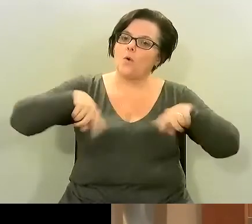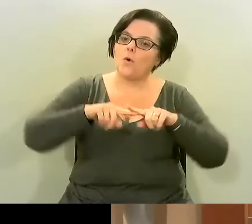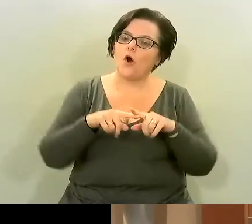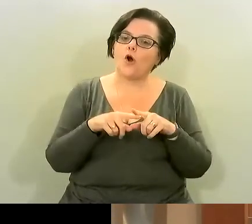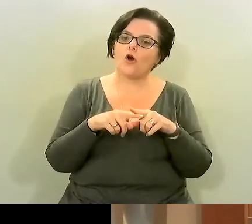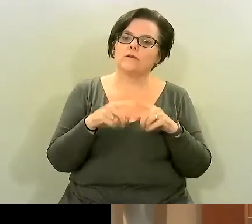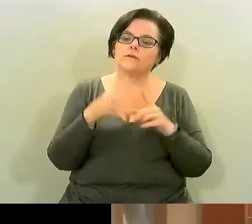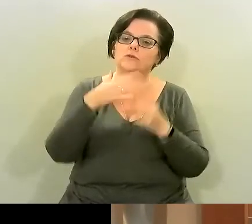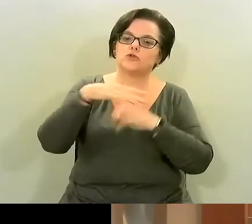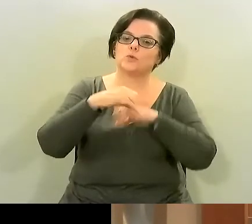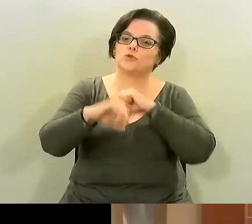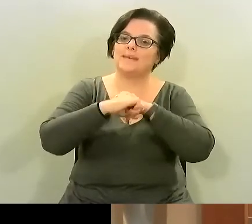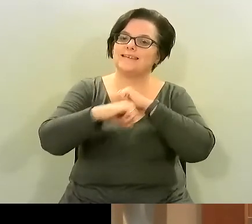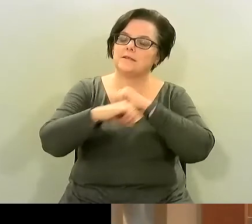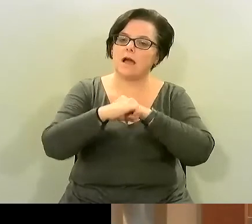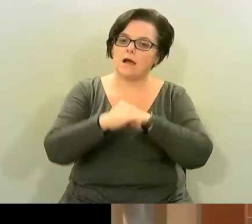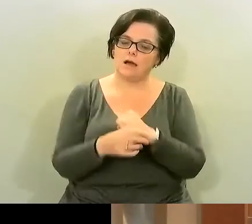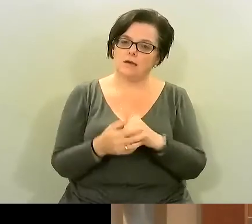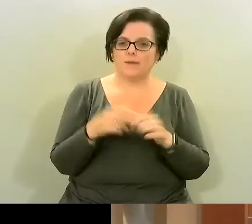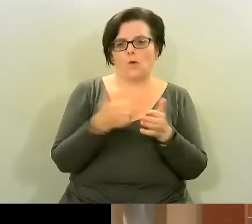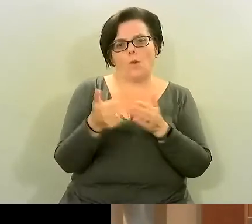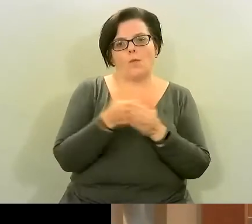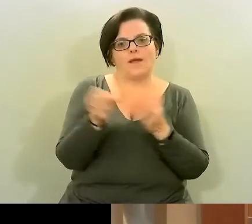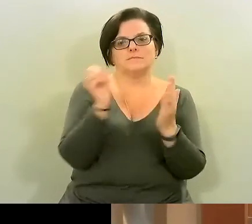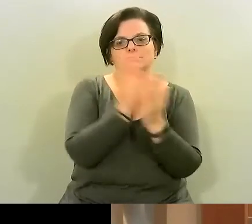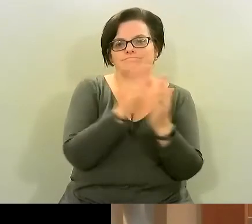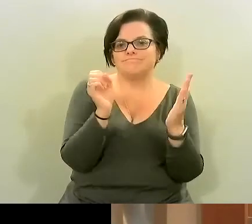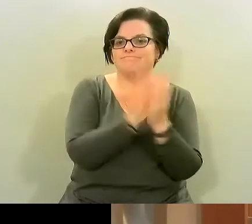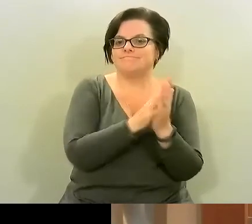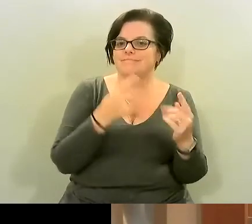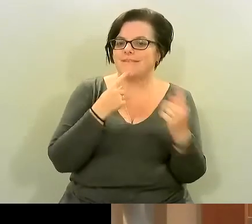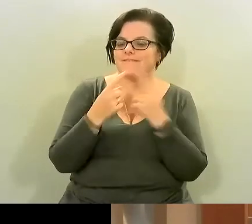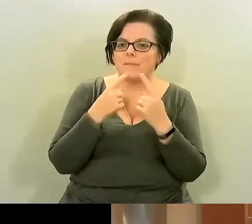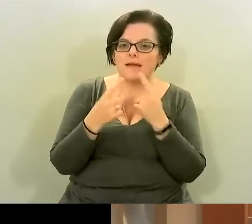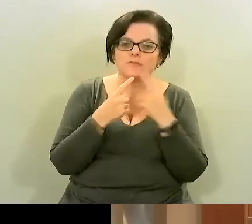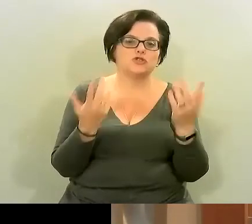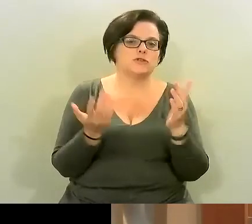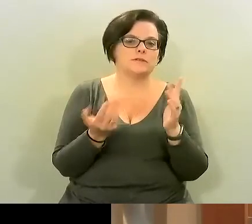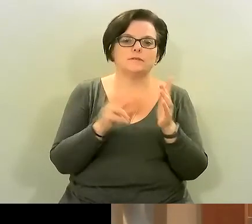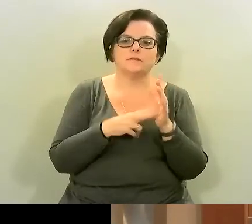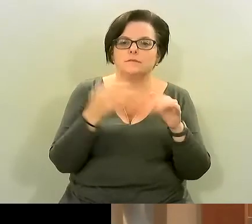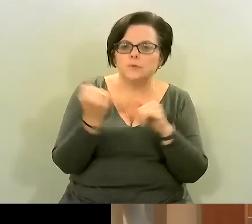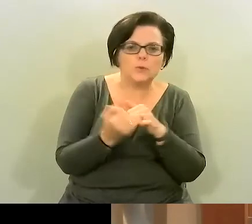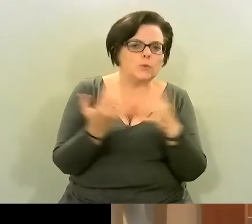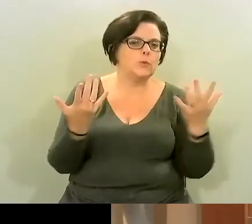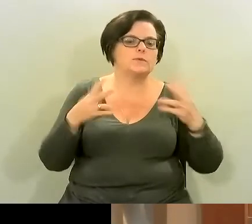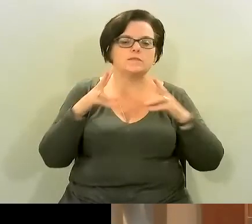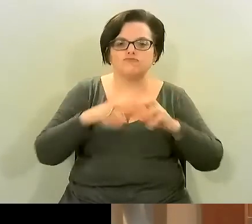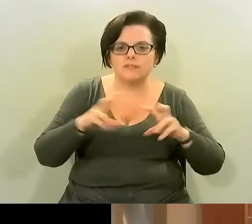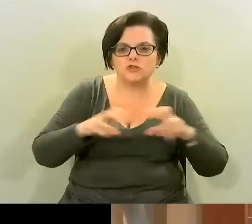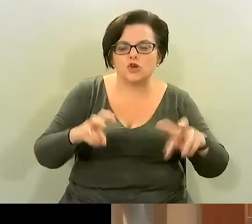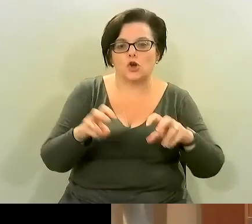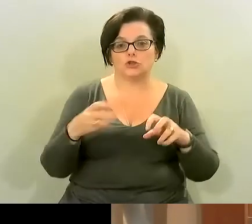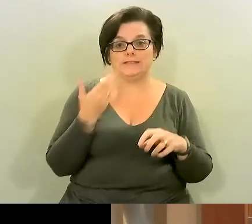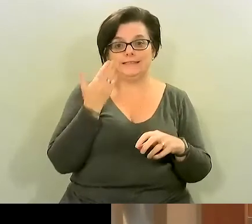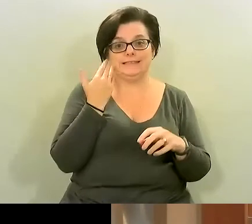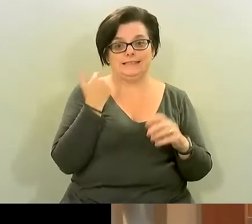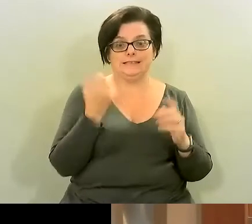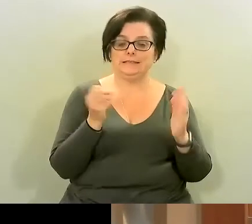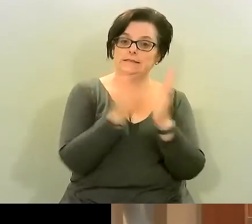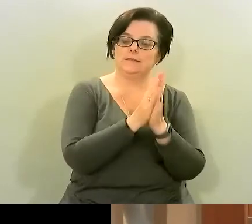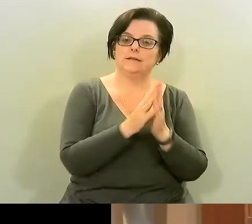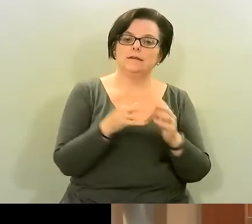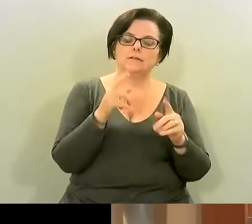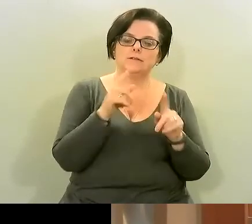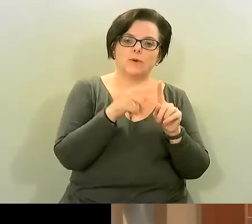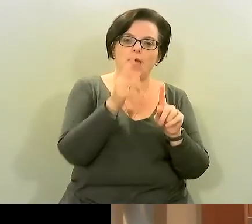um and it's you know usually recent studies updated research and recipes sometimes so that's at d